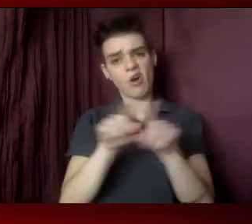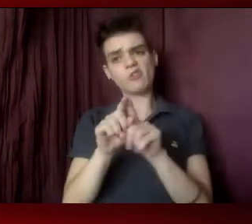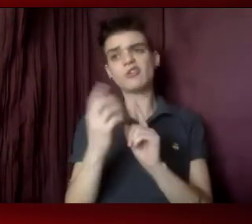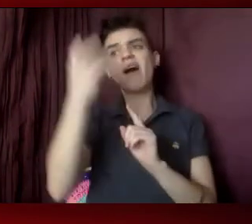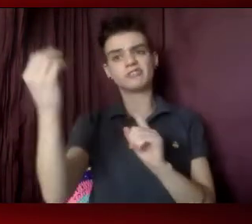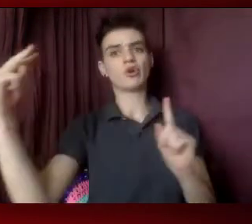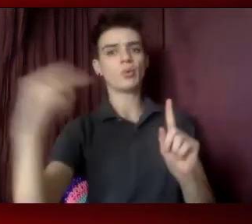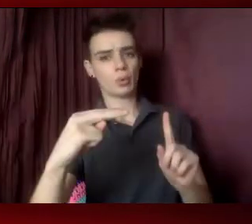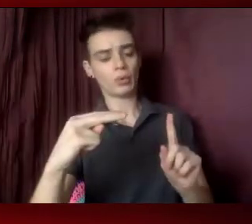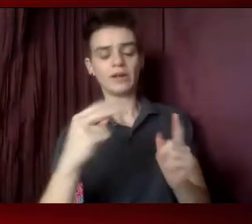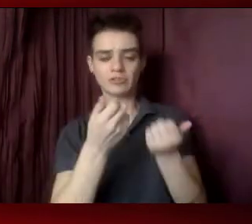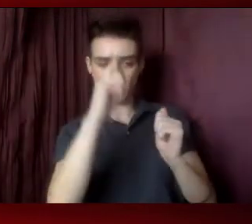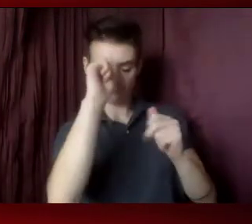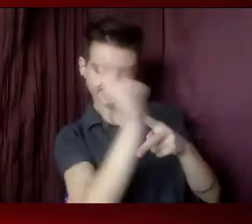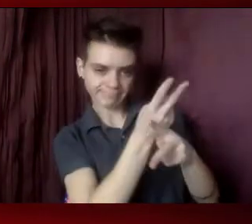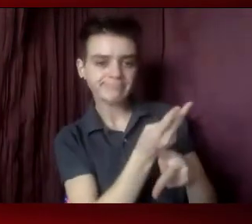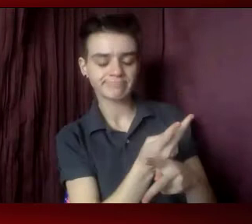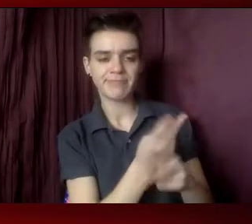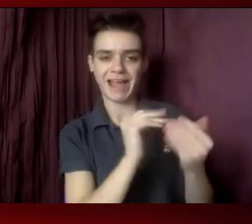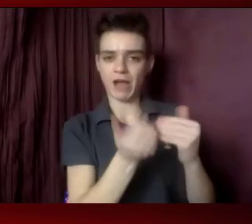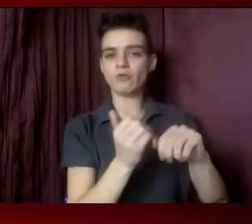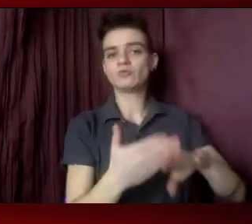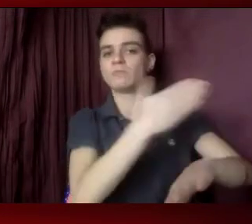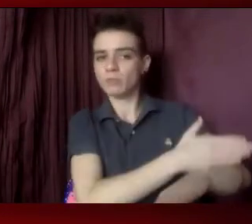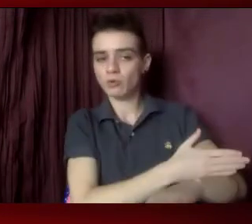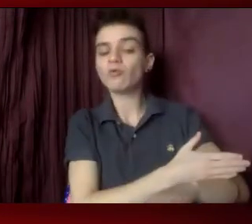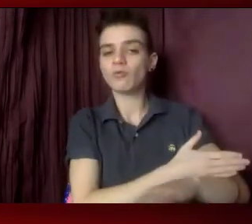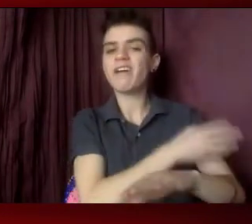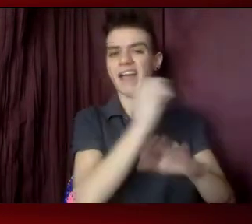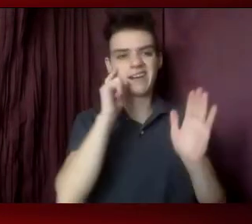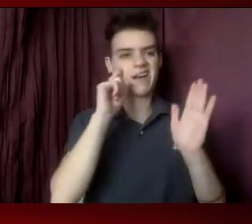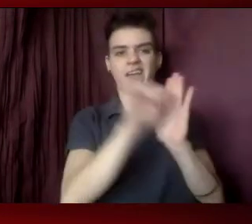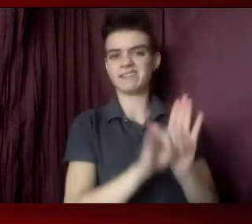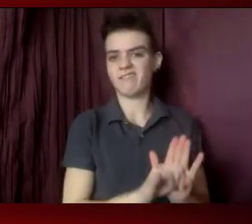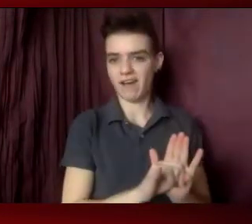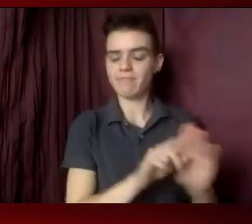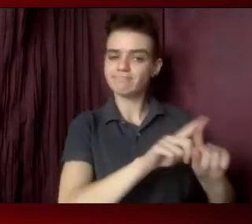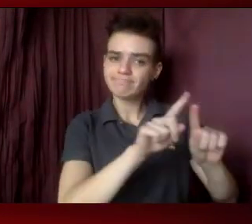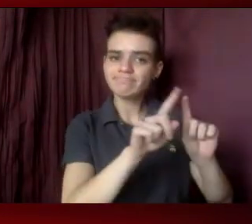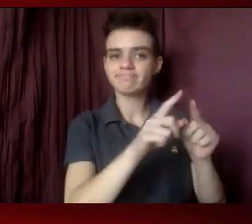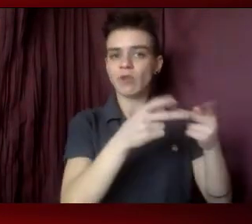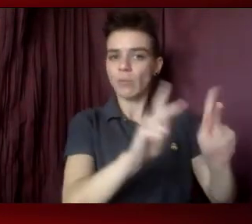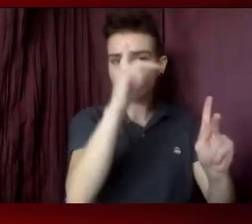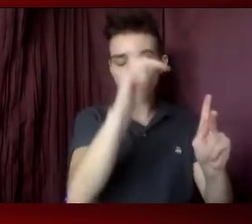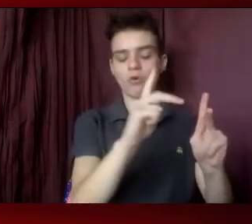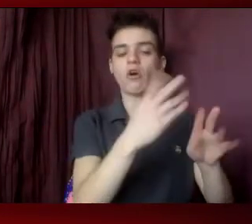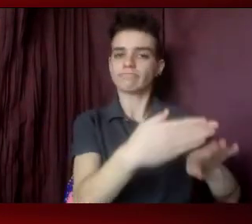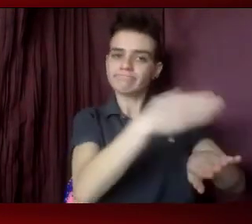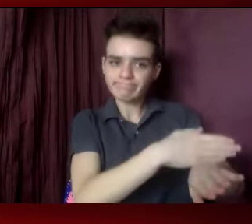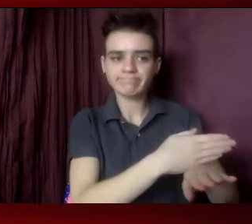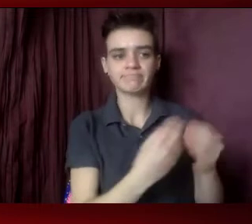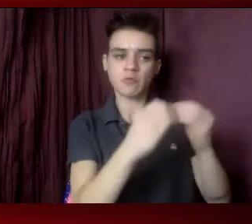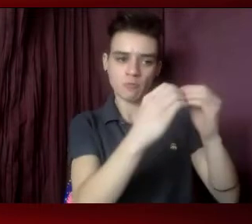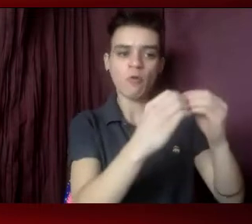how we can even better be even better at identifying opportunities to increase equity using our funding